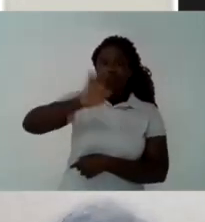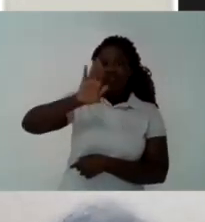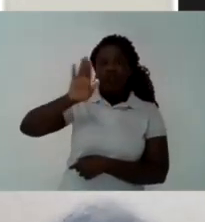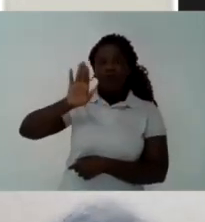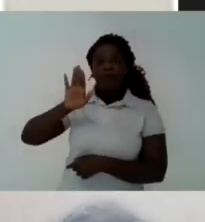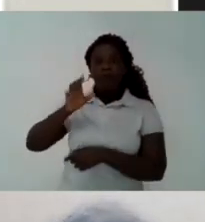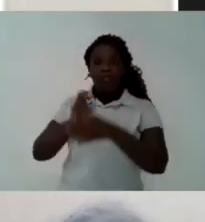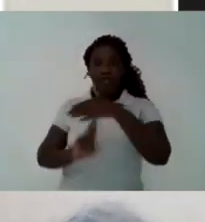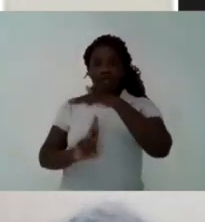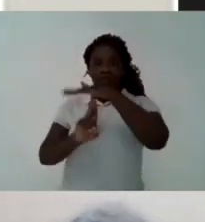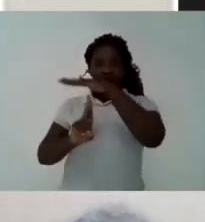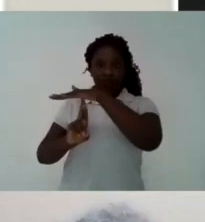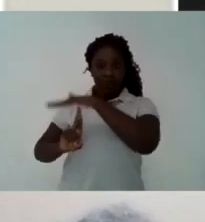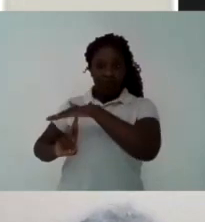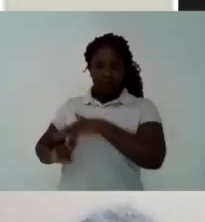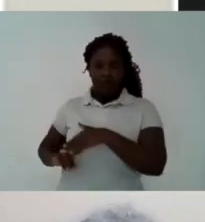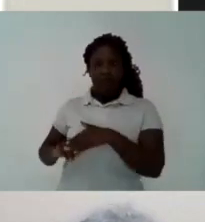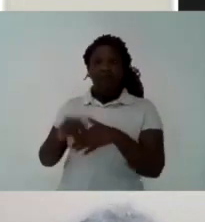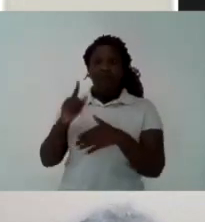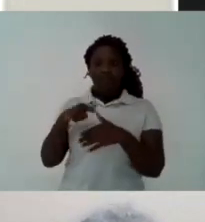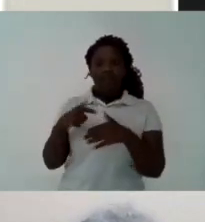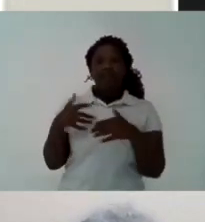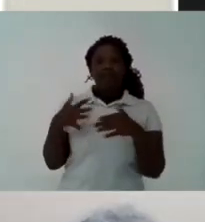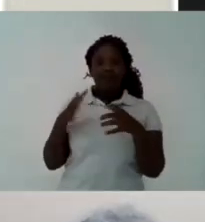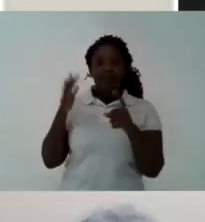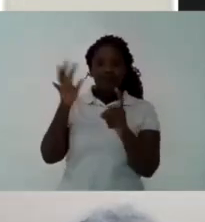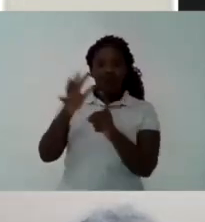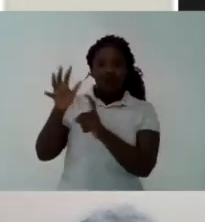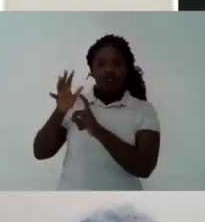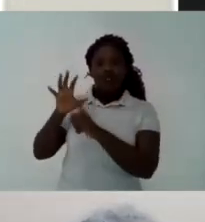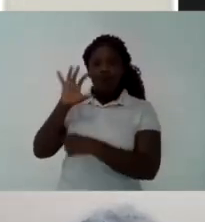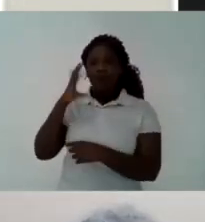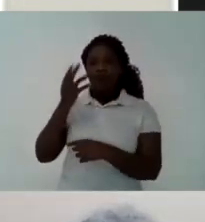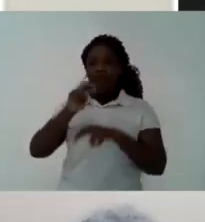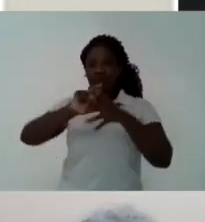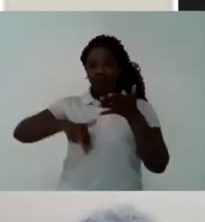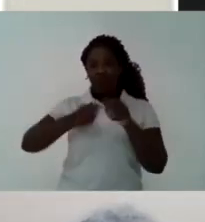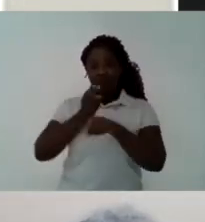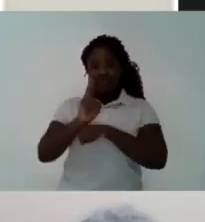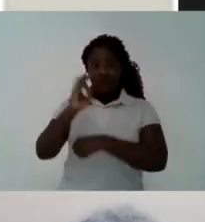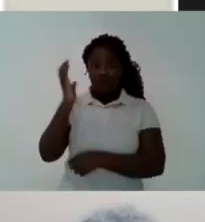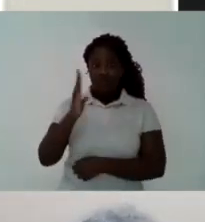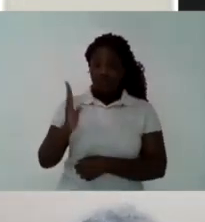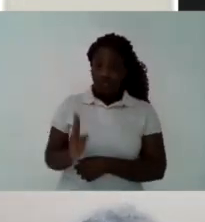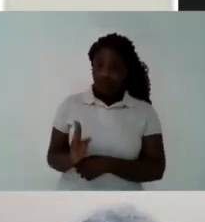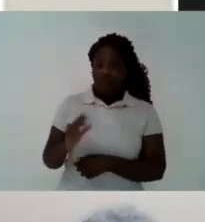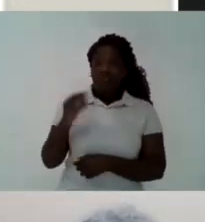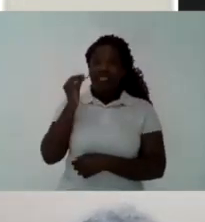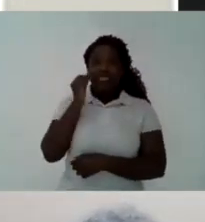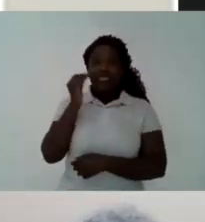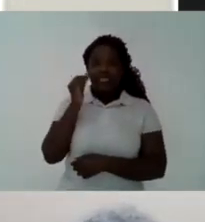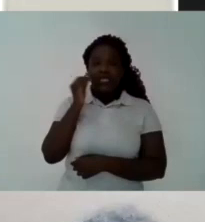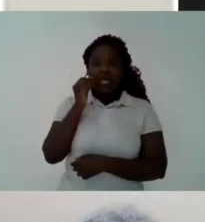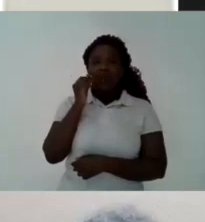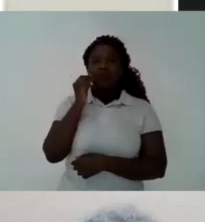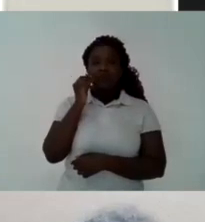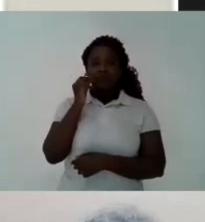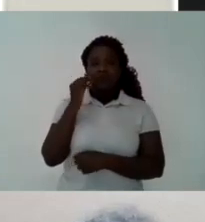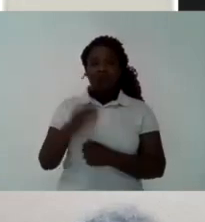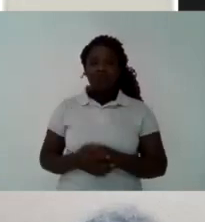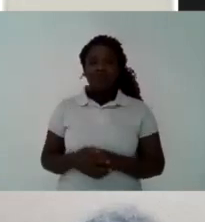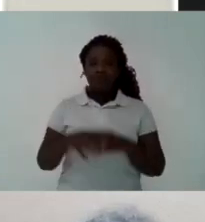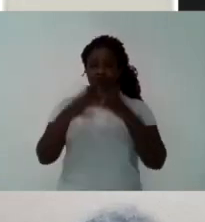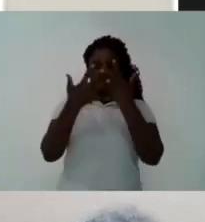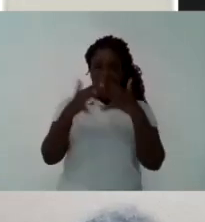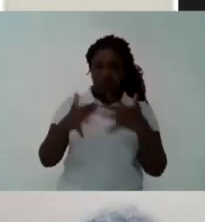of our debate when we are facing Bolsonaro I would like to close my